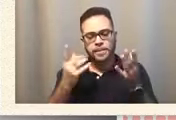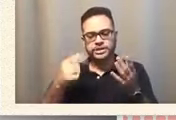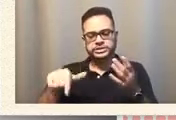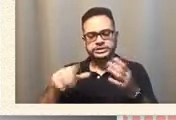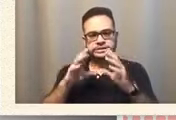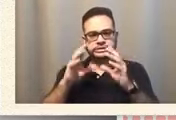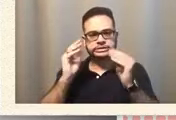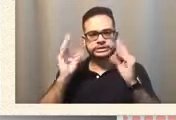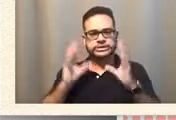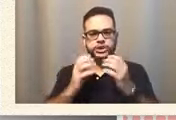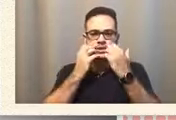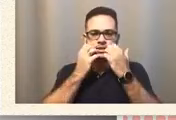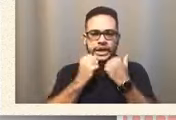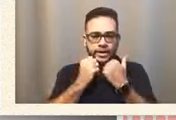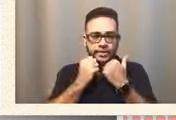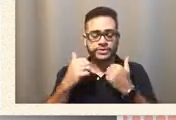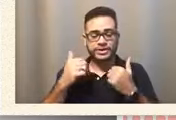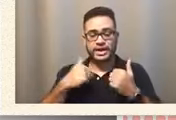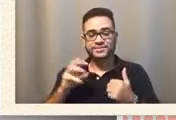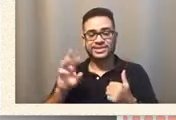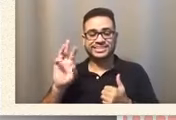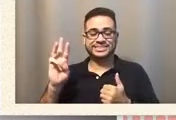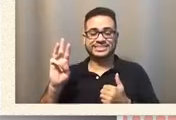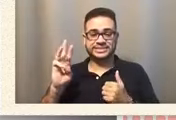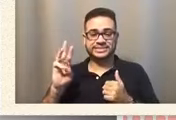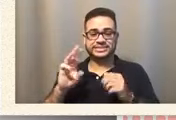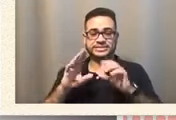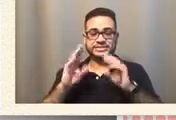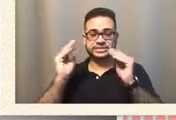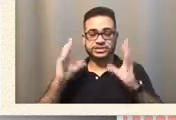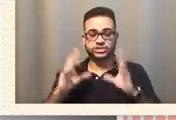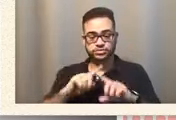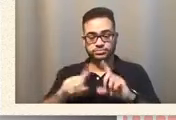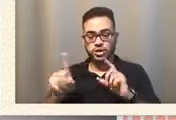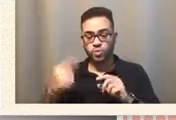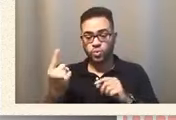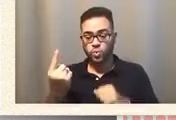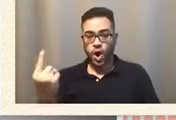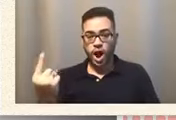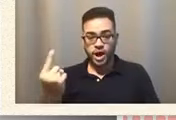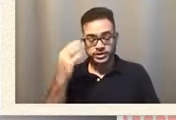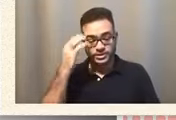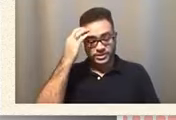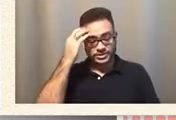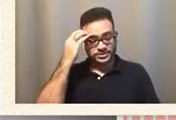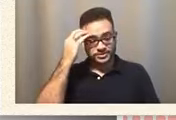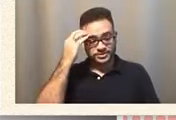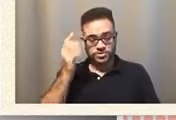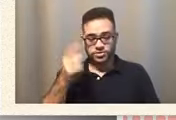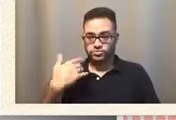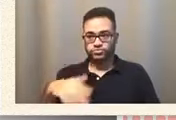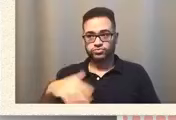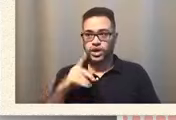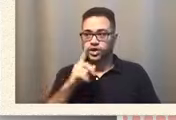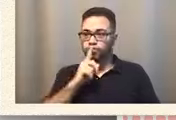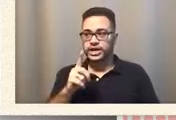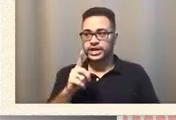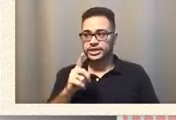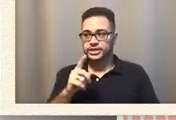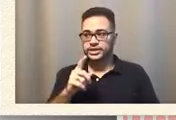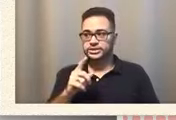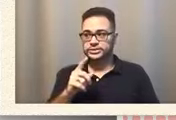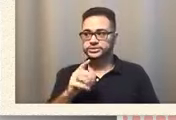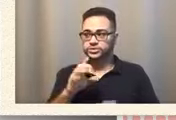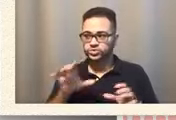There's six teachers, but just one of them is able to do, you know, what she really, really